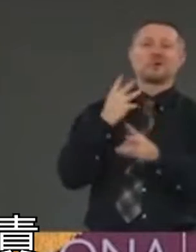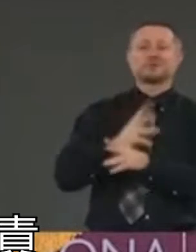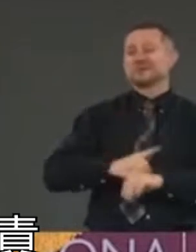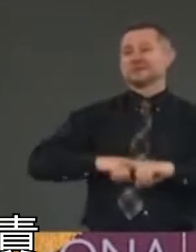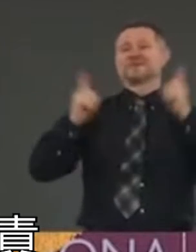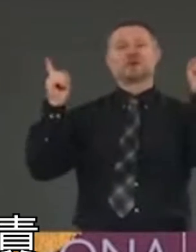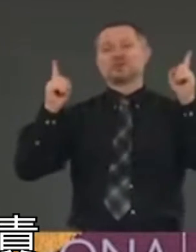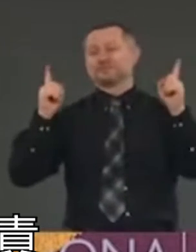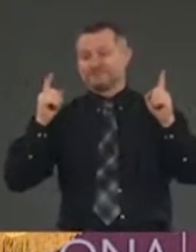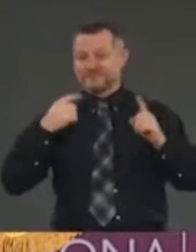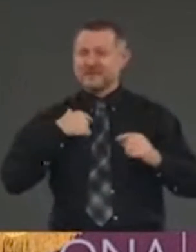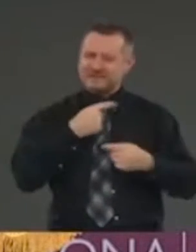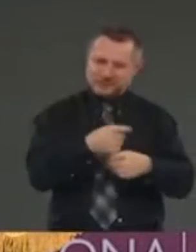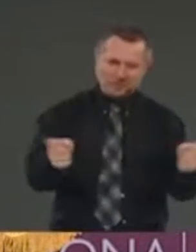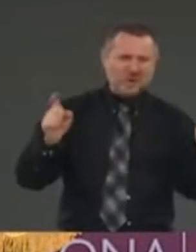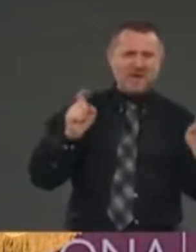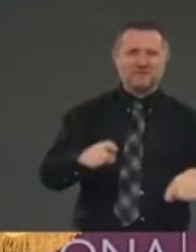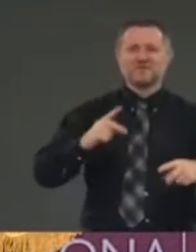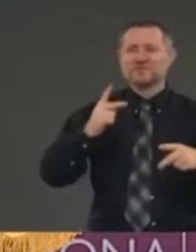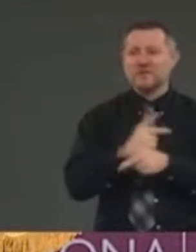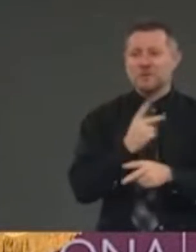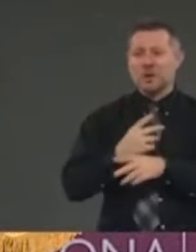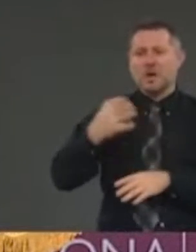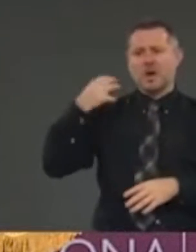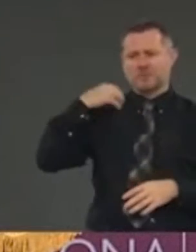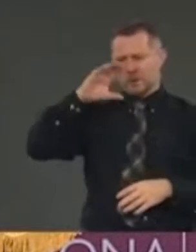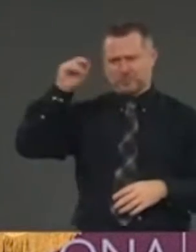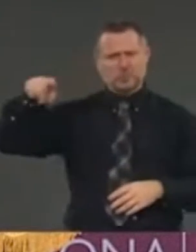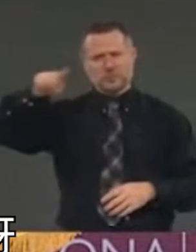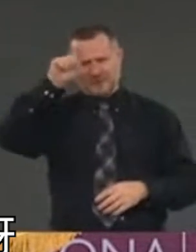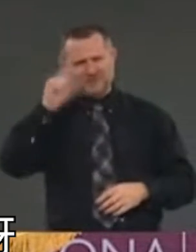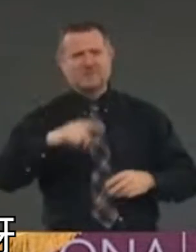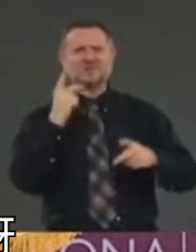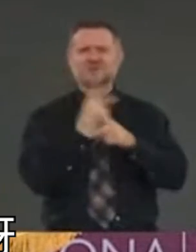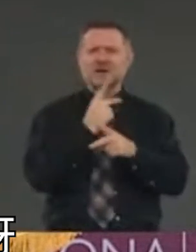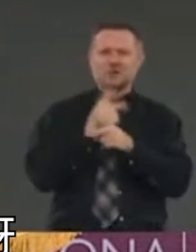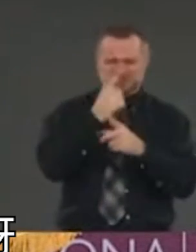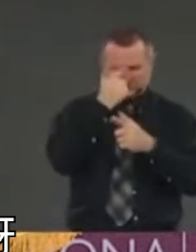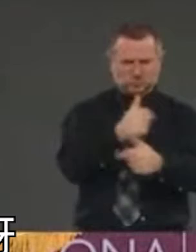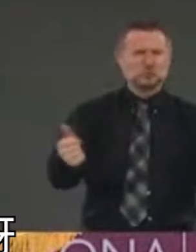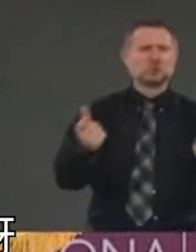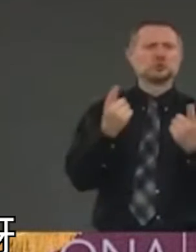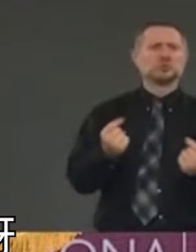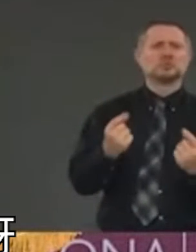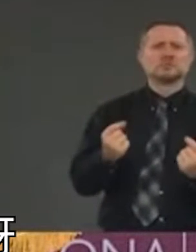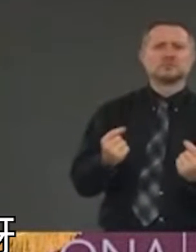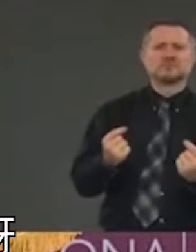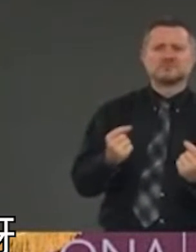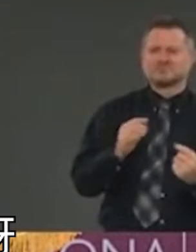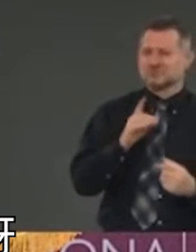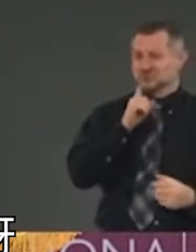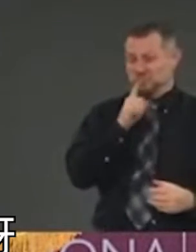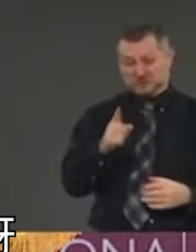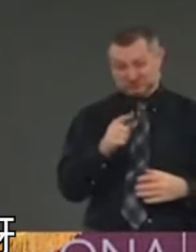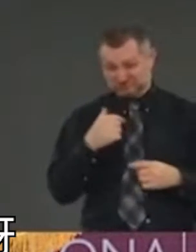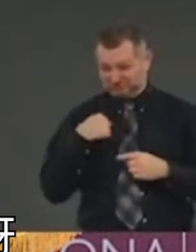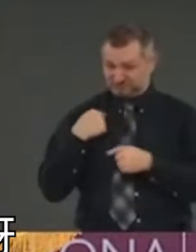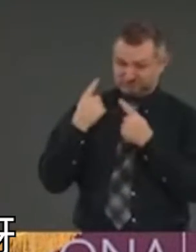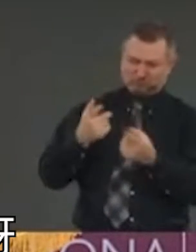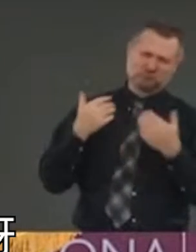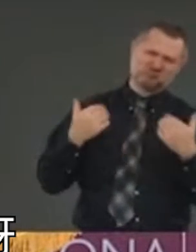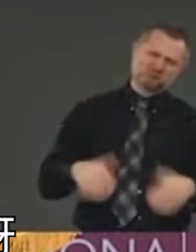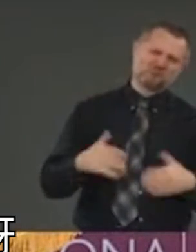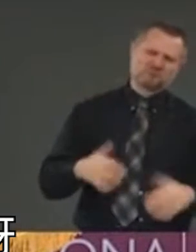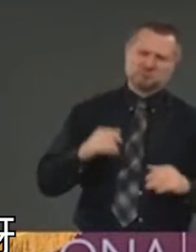and employers, private companies doing their part. And I've been, frankly, amazed, pleasantly, at